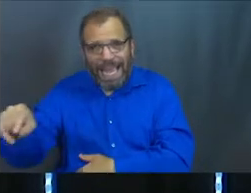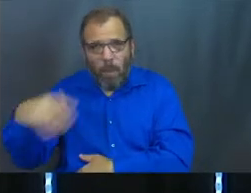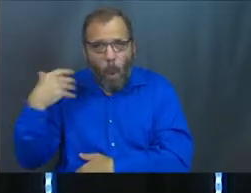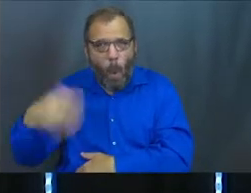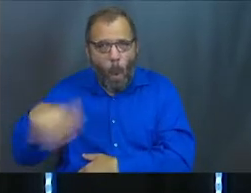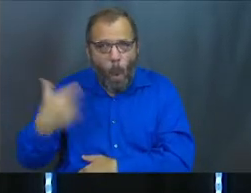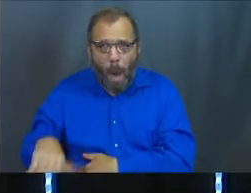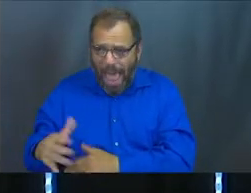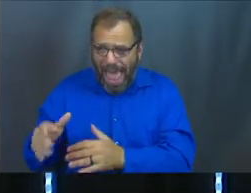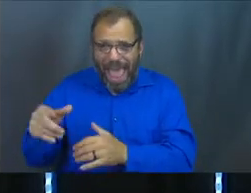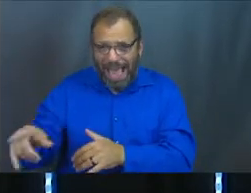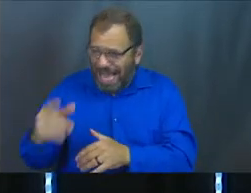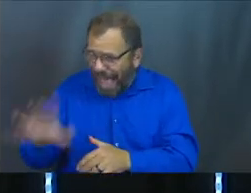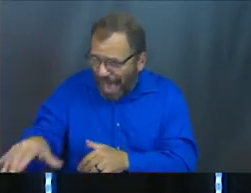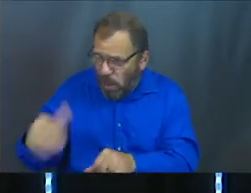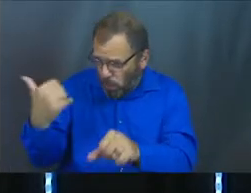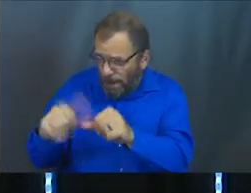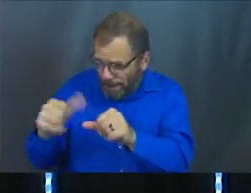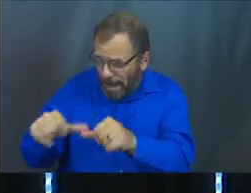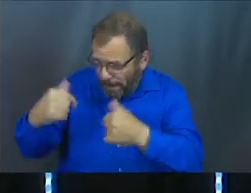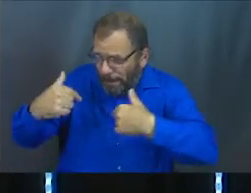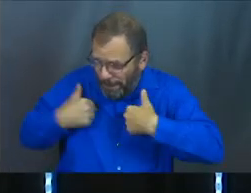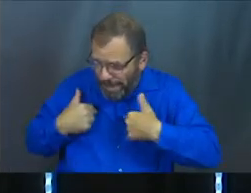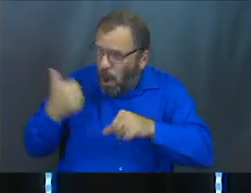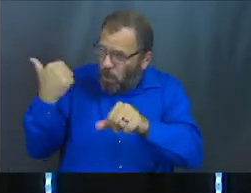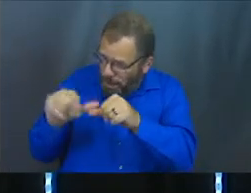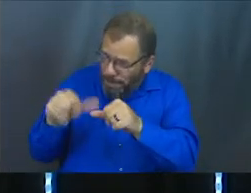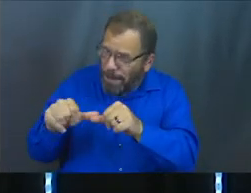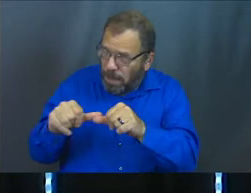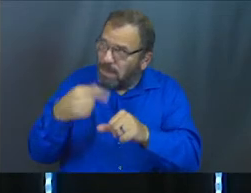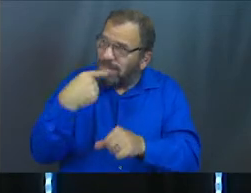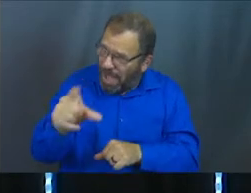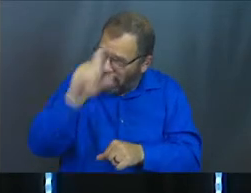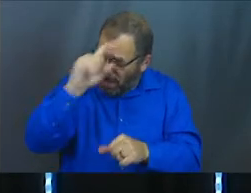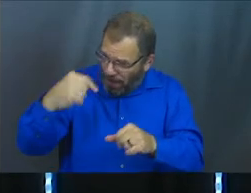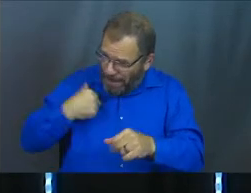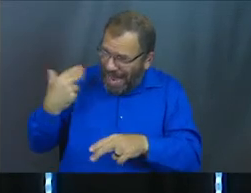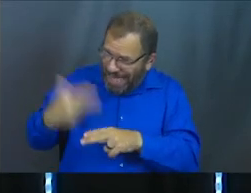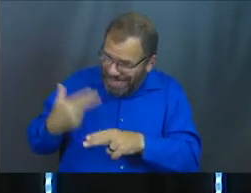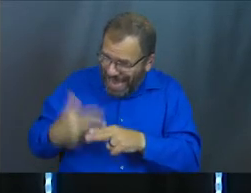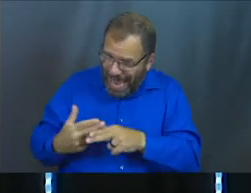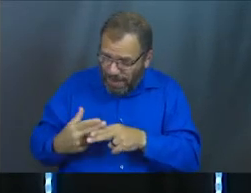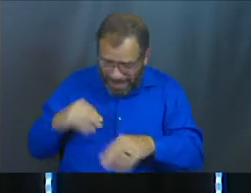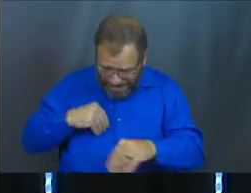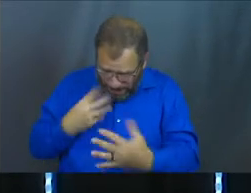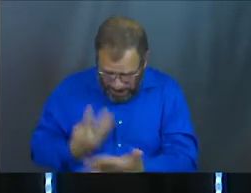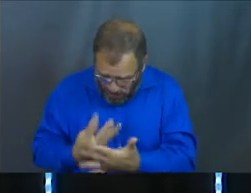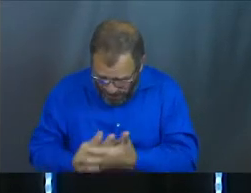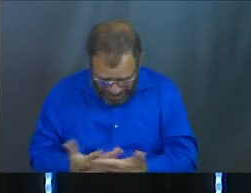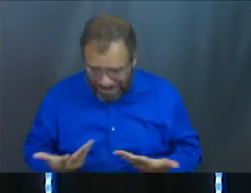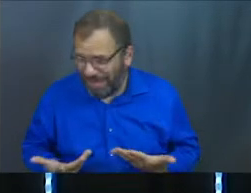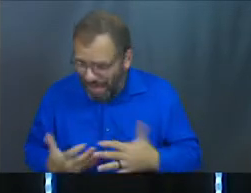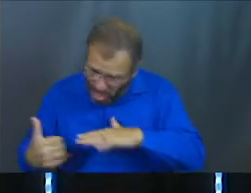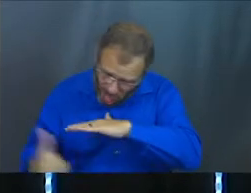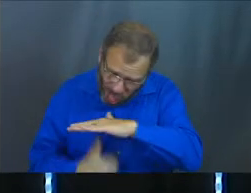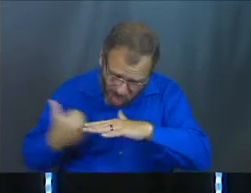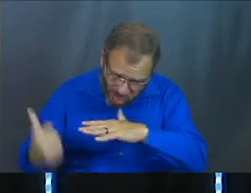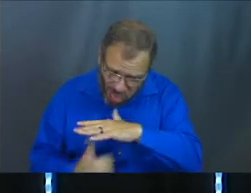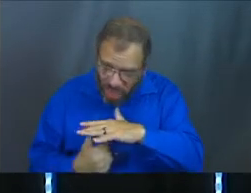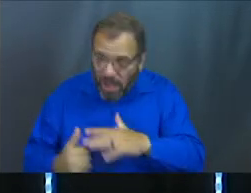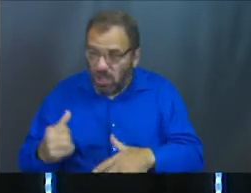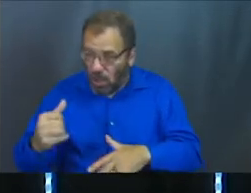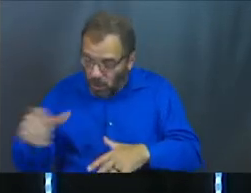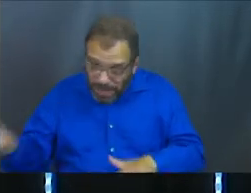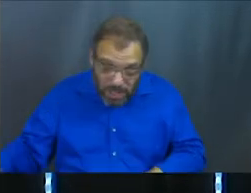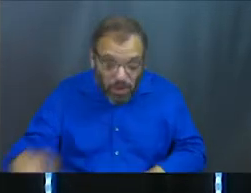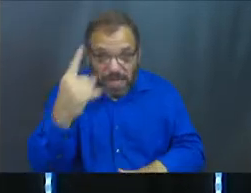and all he asked him when he left is, he's like, would you put a good word in for me? Because I'm languishing in prison here. And the guy goes off